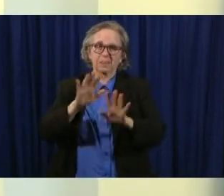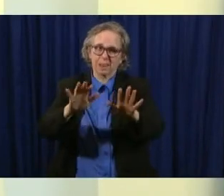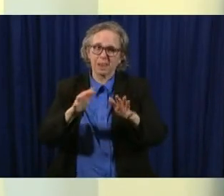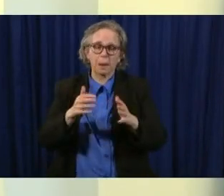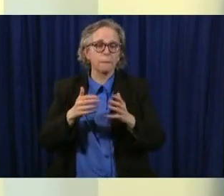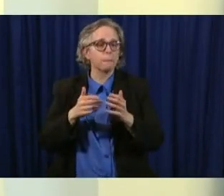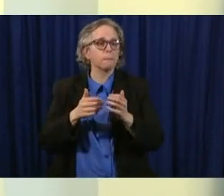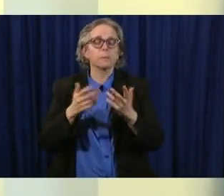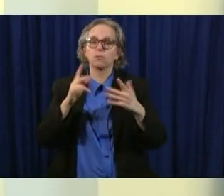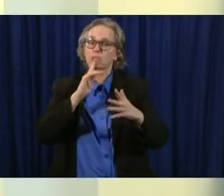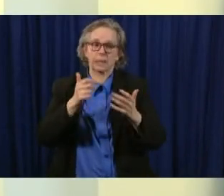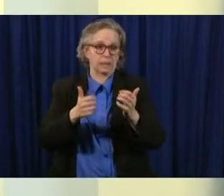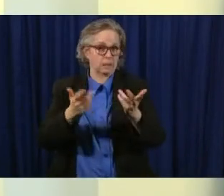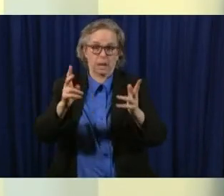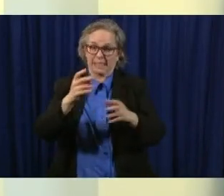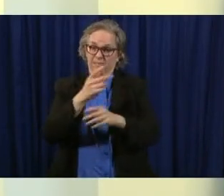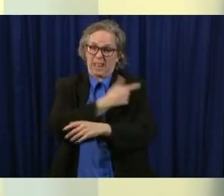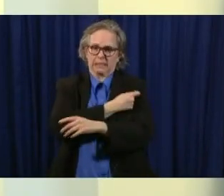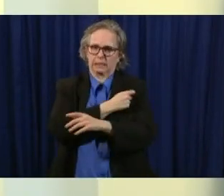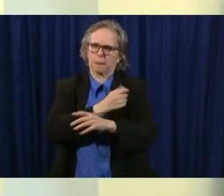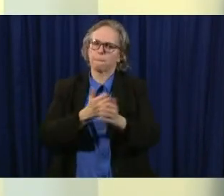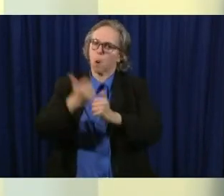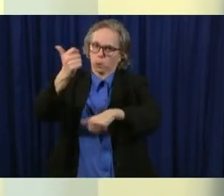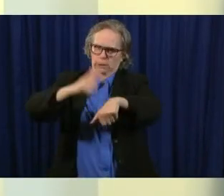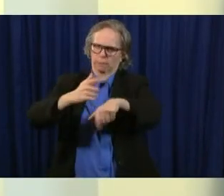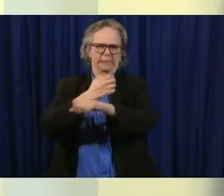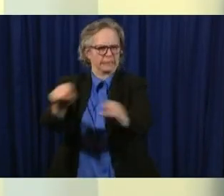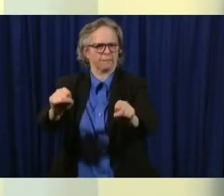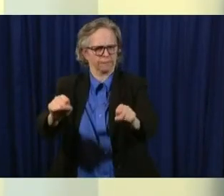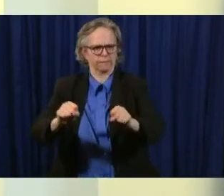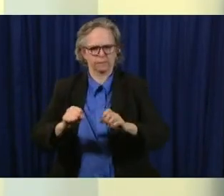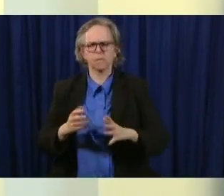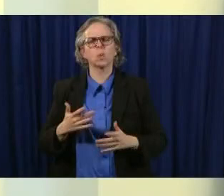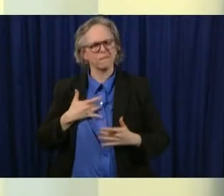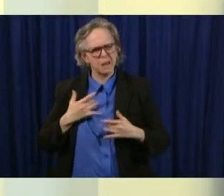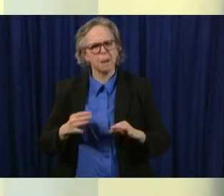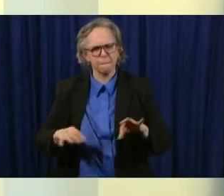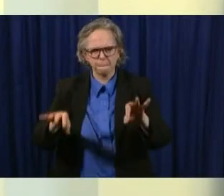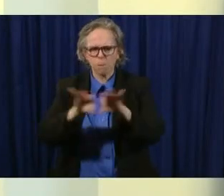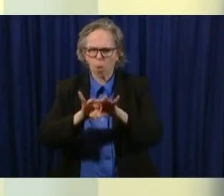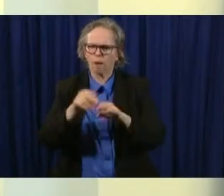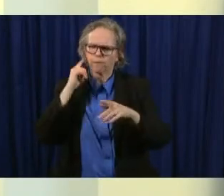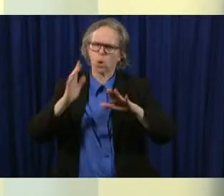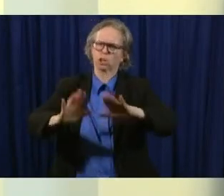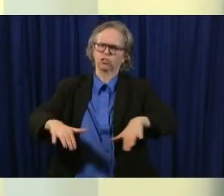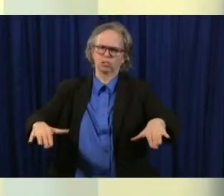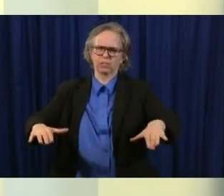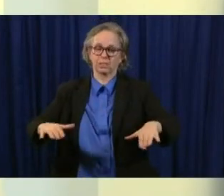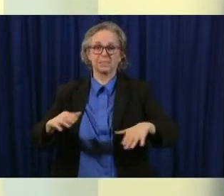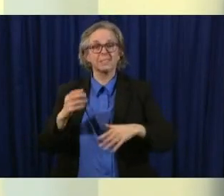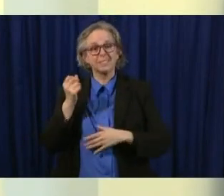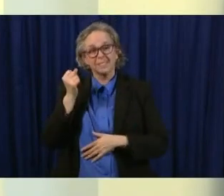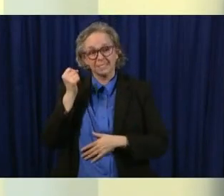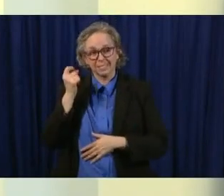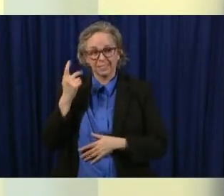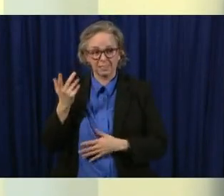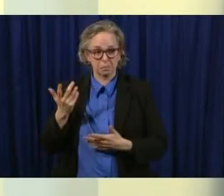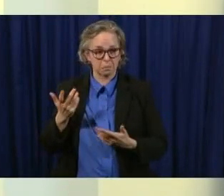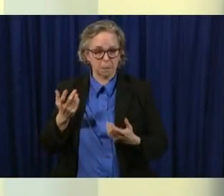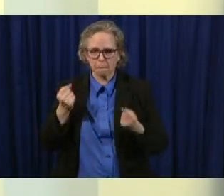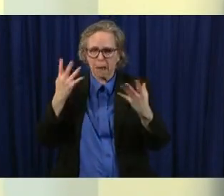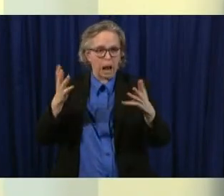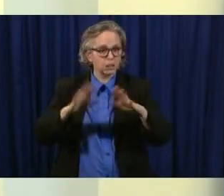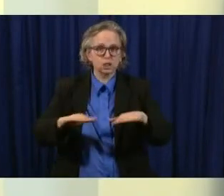so so i think vaccines are an important thing for children um we still lose a lot of children to preventable diseases